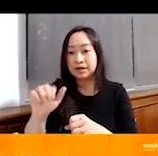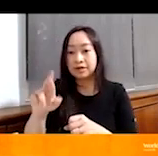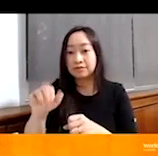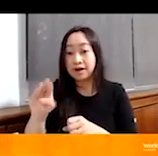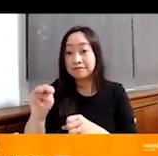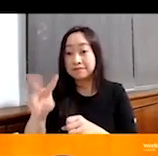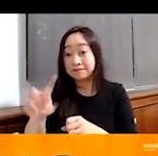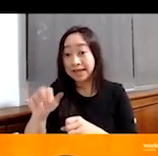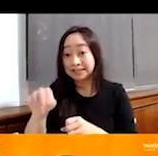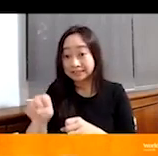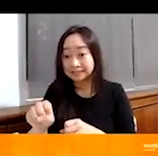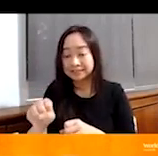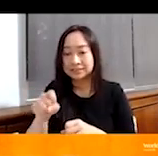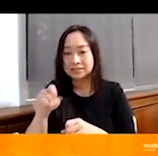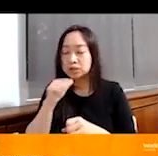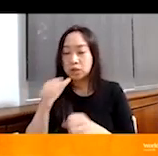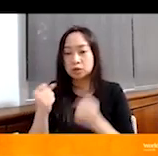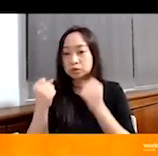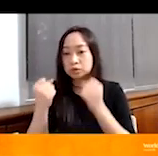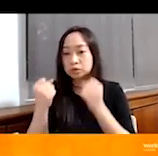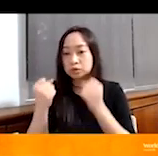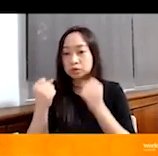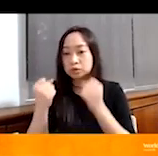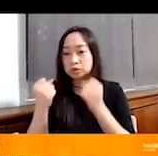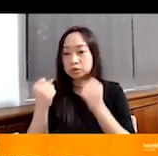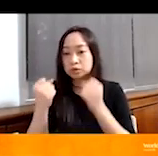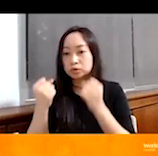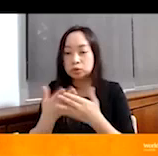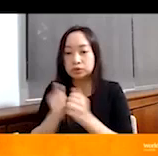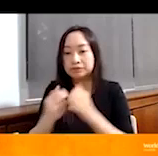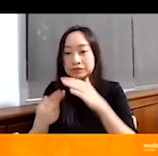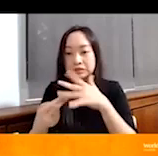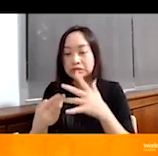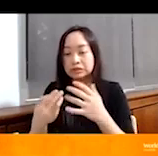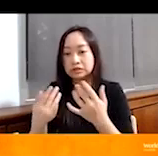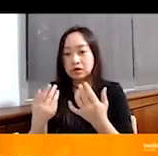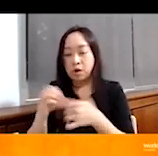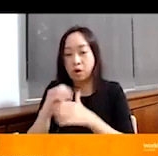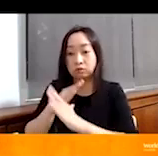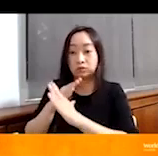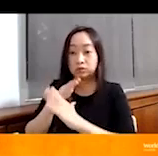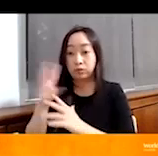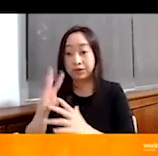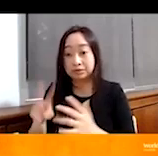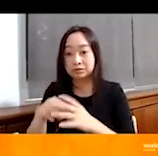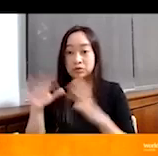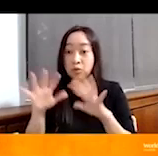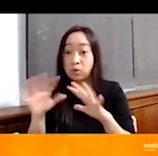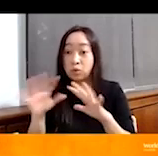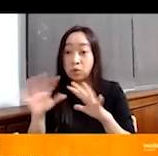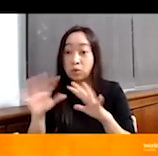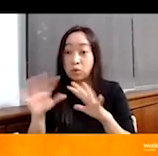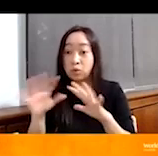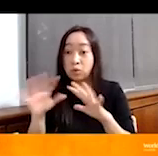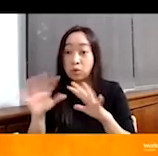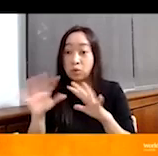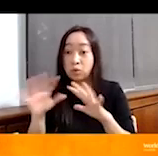So they're not very sturdy. They're not very strong. They're not very greatly in the cold in the wintertime. And they can be demolished.